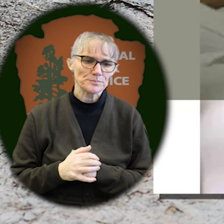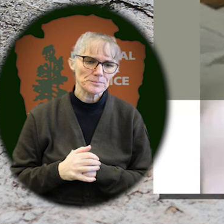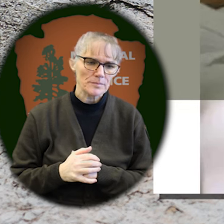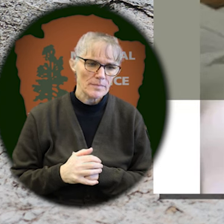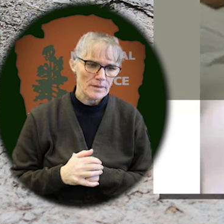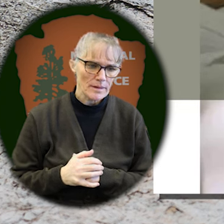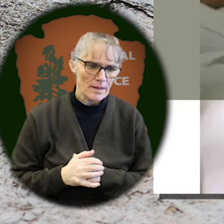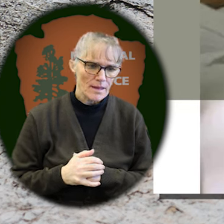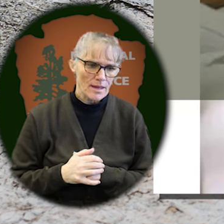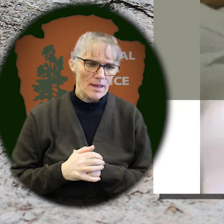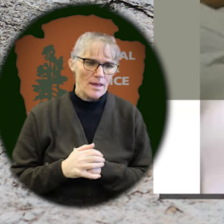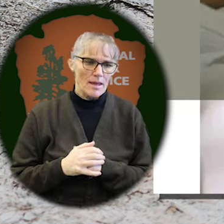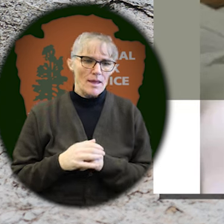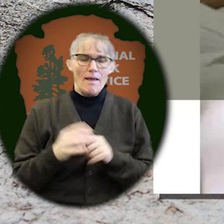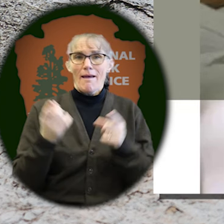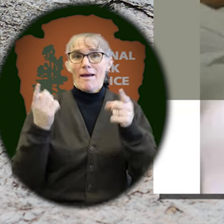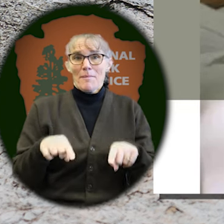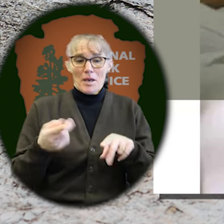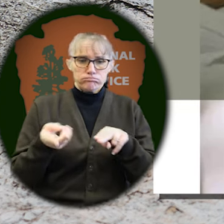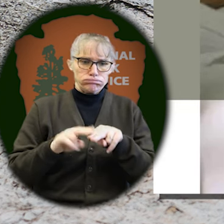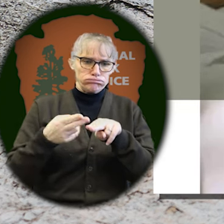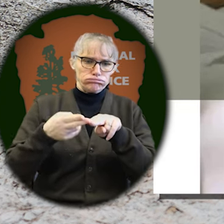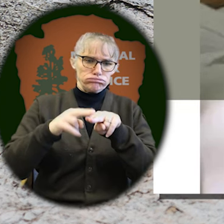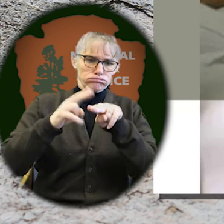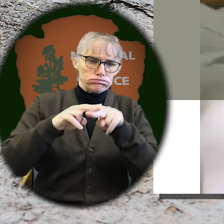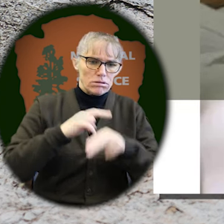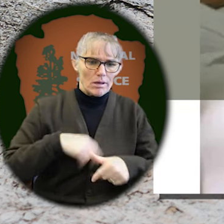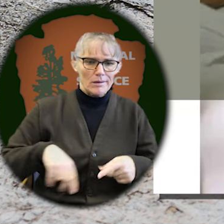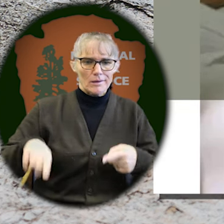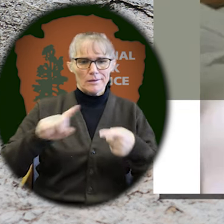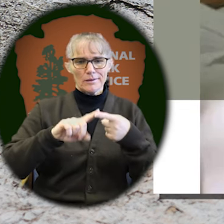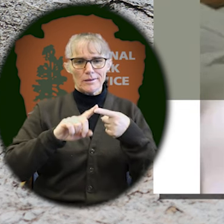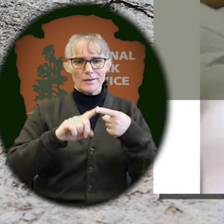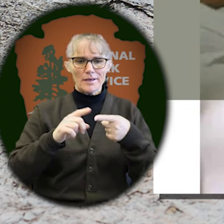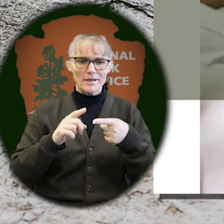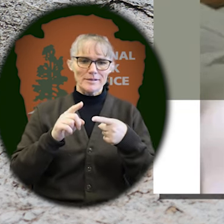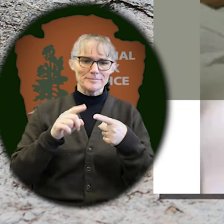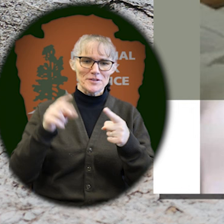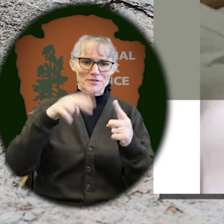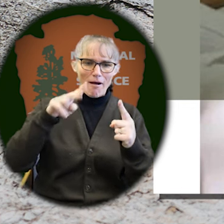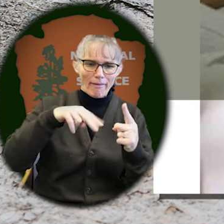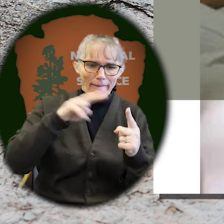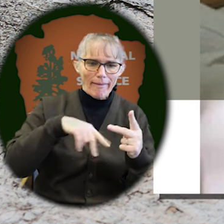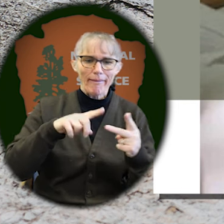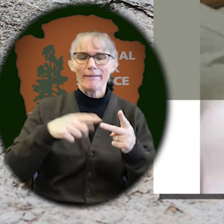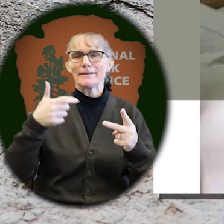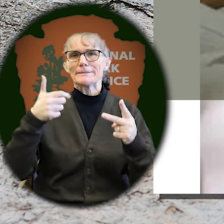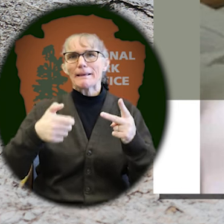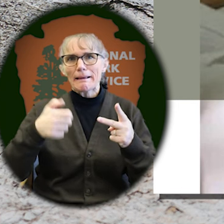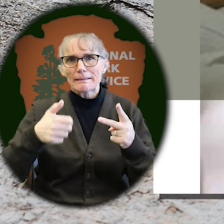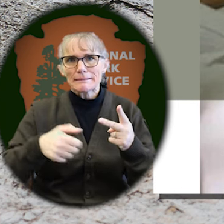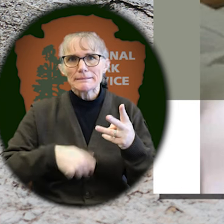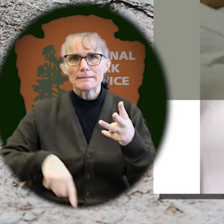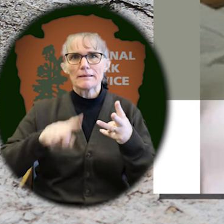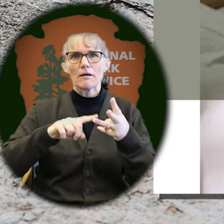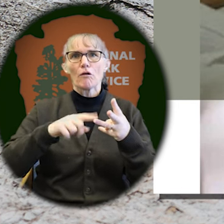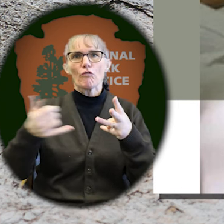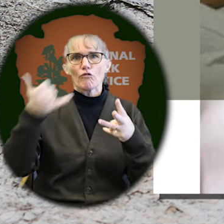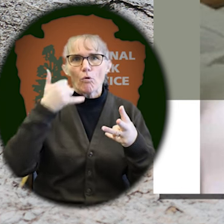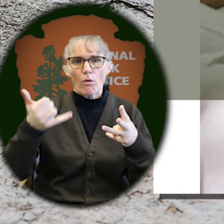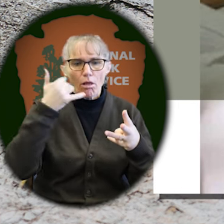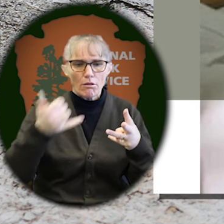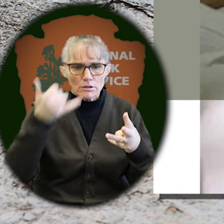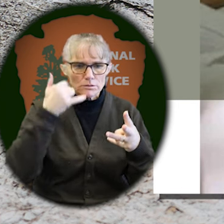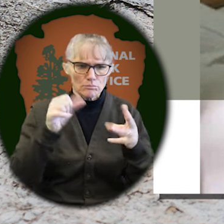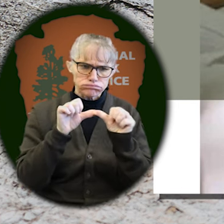So things escalated very quickly into stalking, a series of text messages, and phone calls,